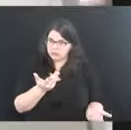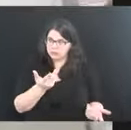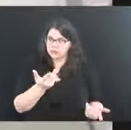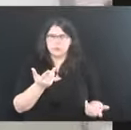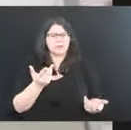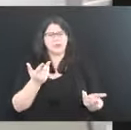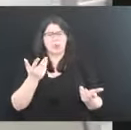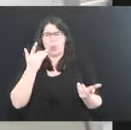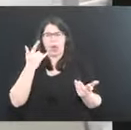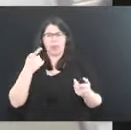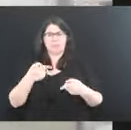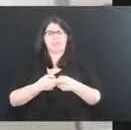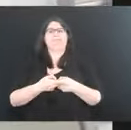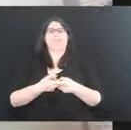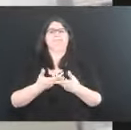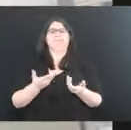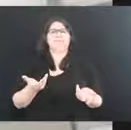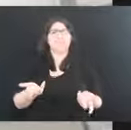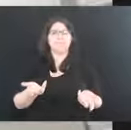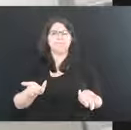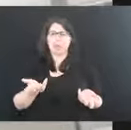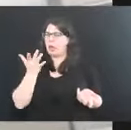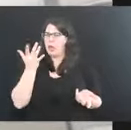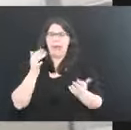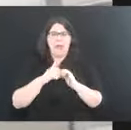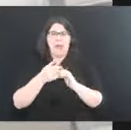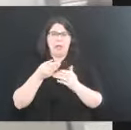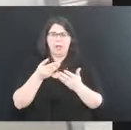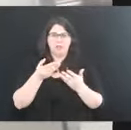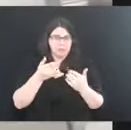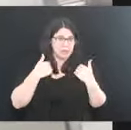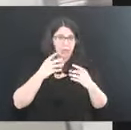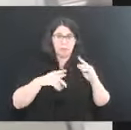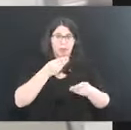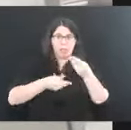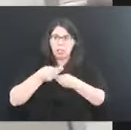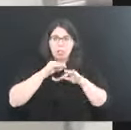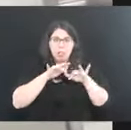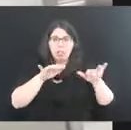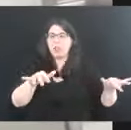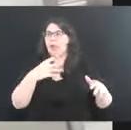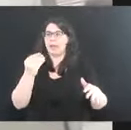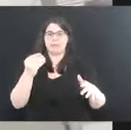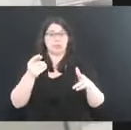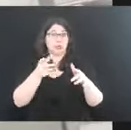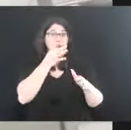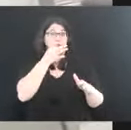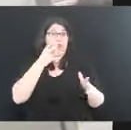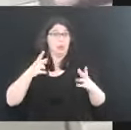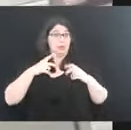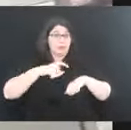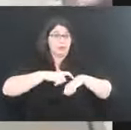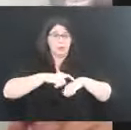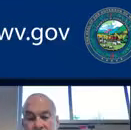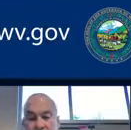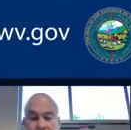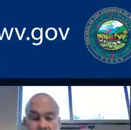disconnect here? What's your concern about the spread amongst young people, especially with the holidays coming in? What can we do to alleviate it?